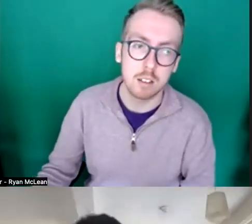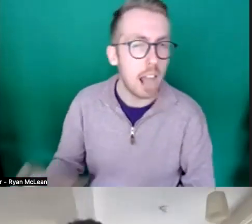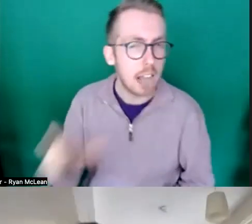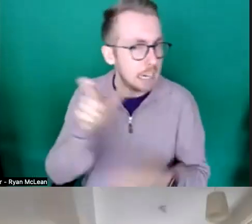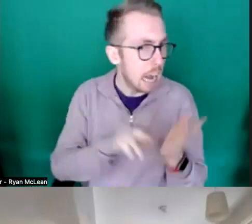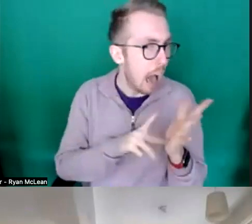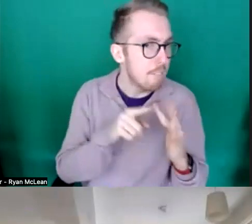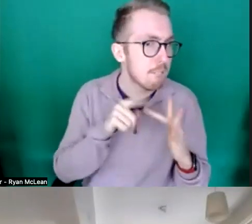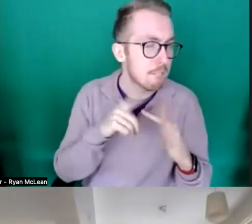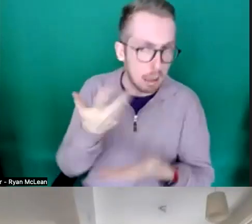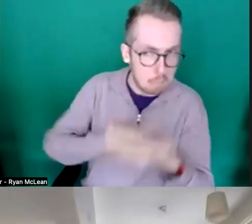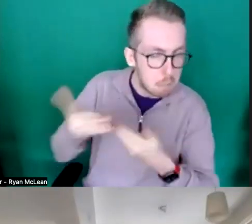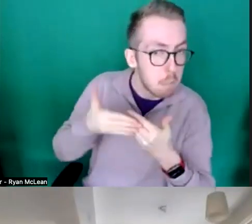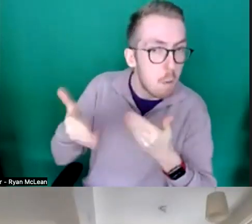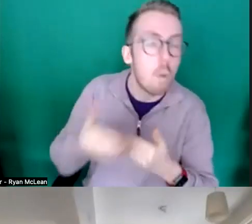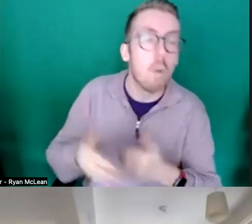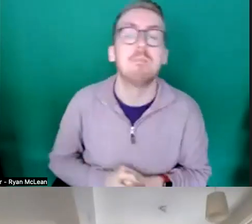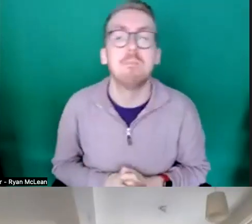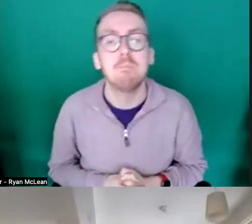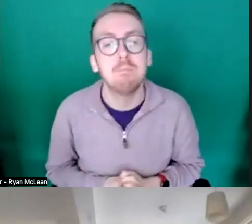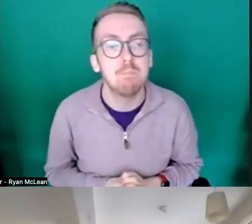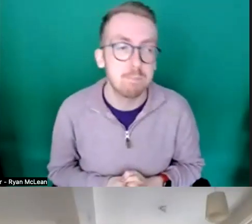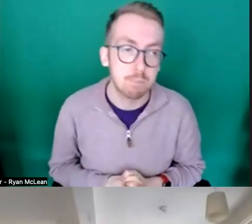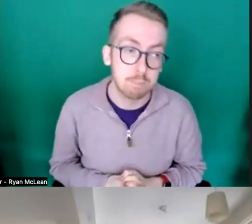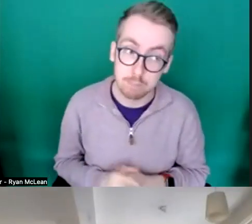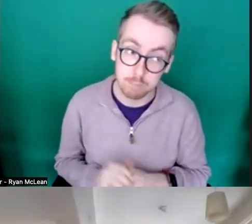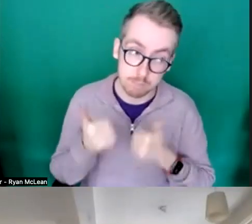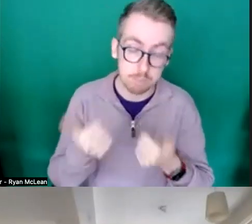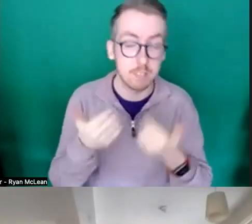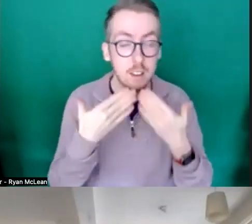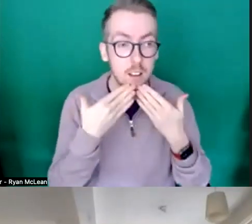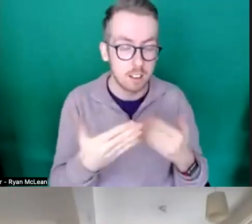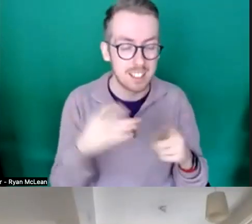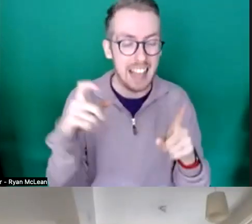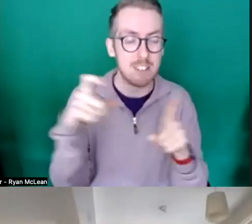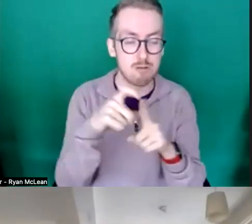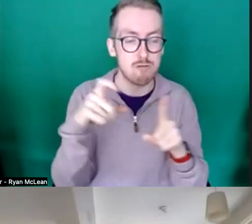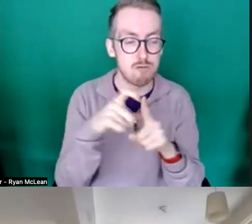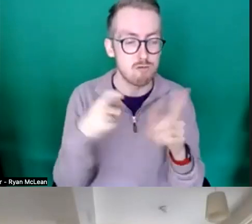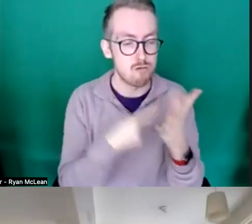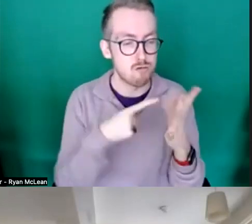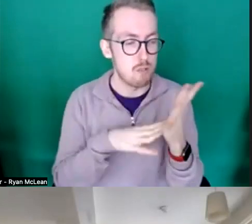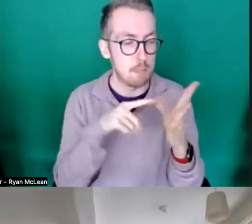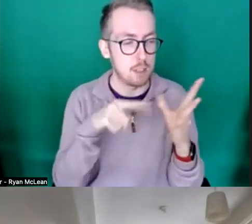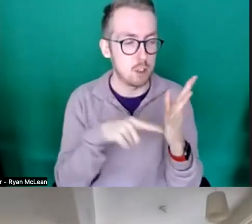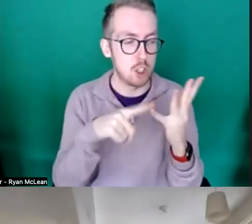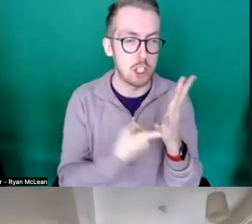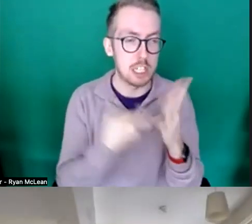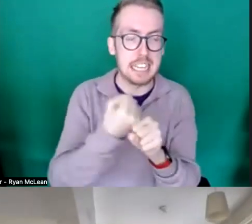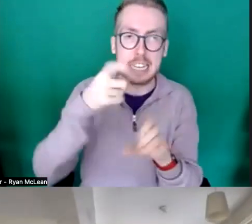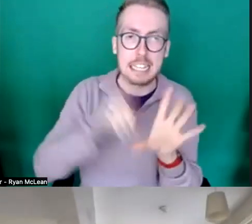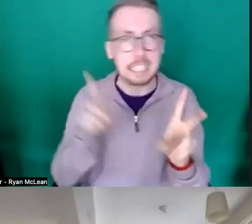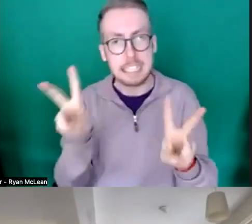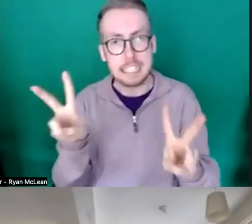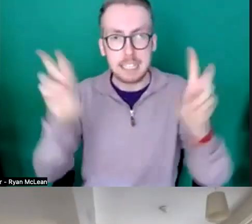um thanks uh for that dramaturgy we we're using more in the way of how you see